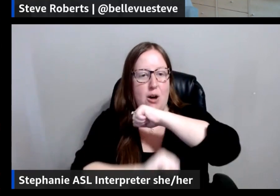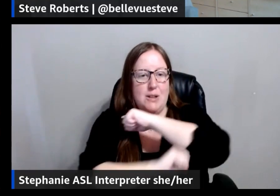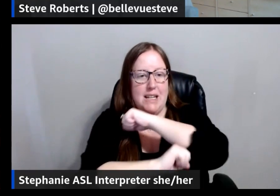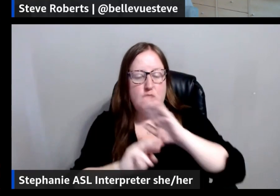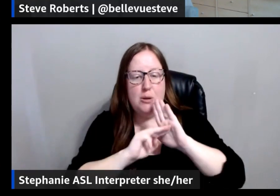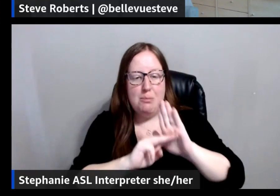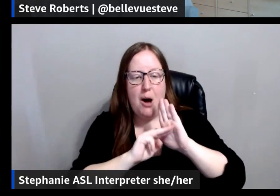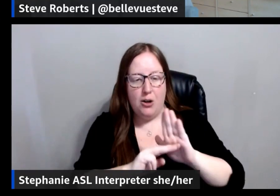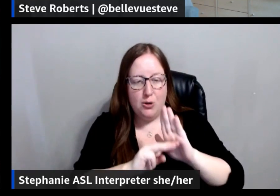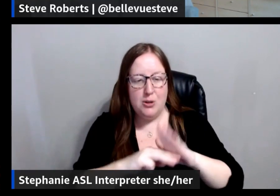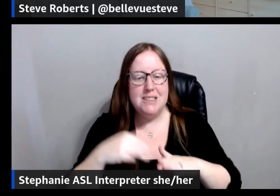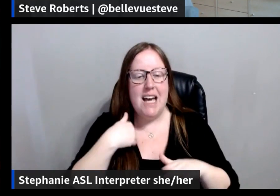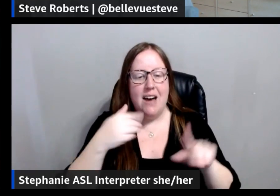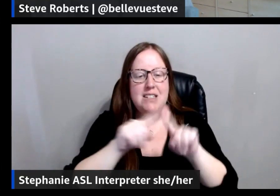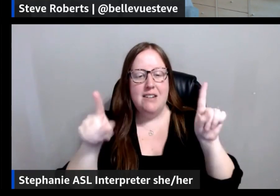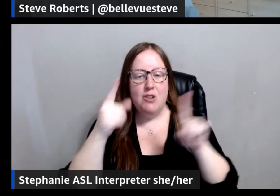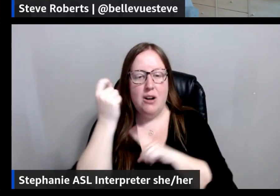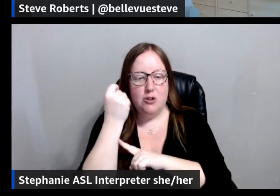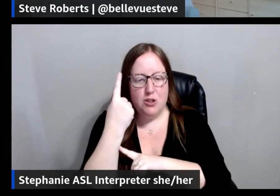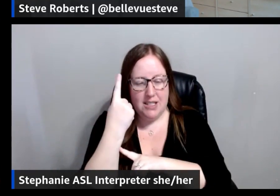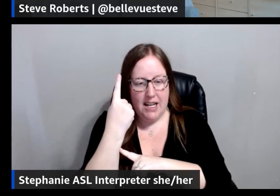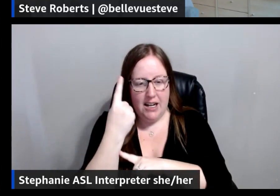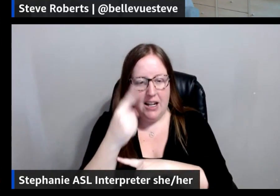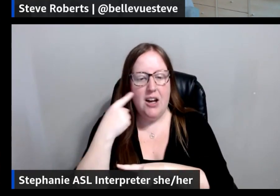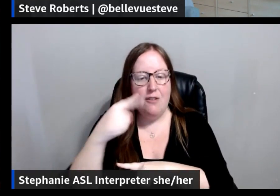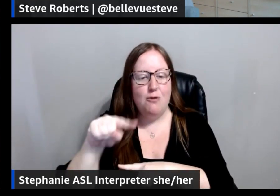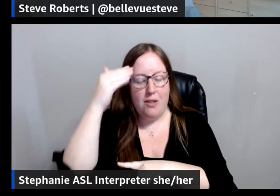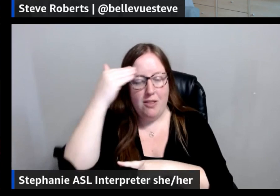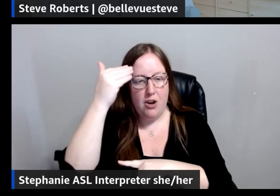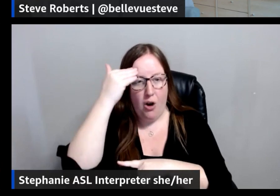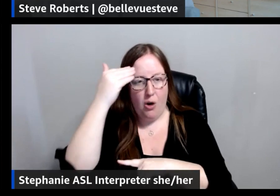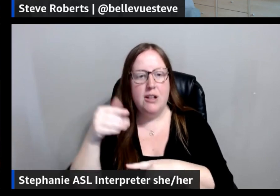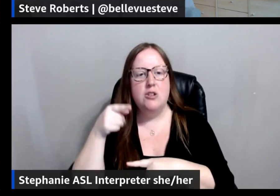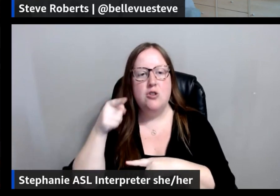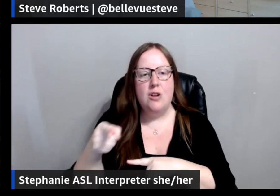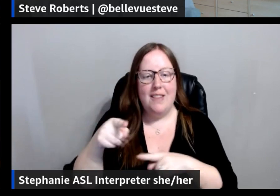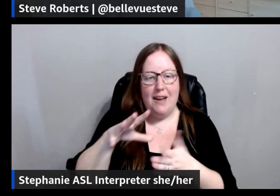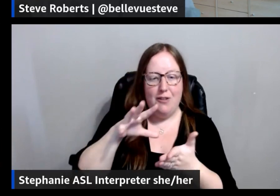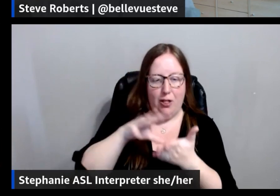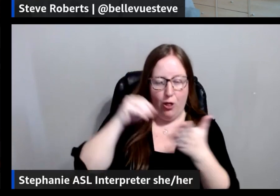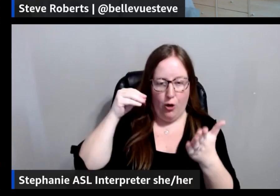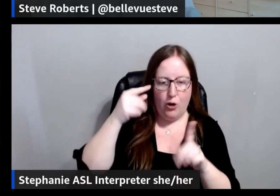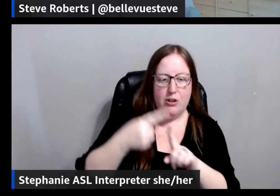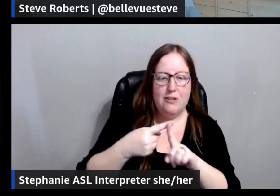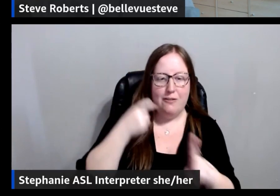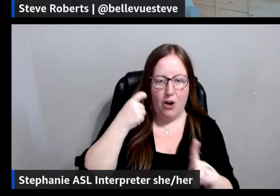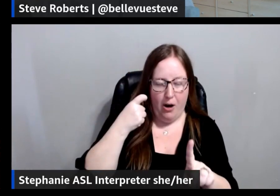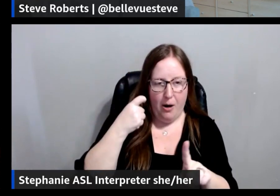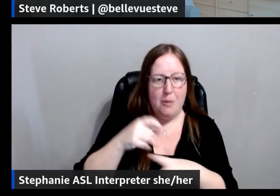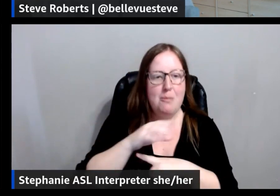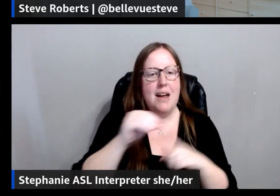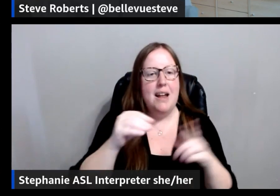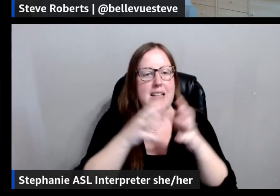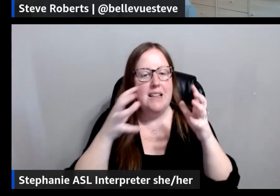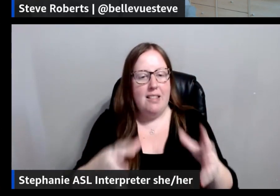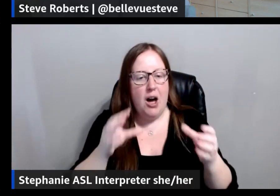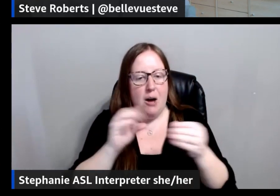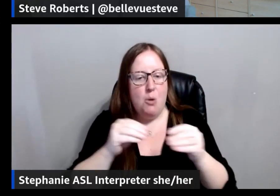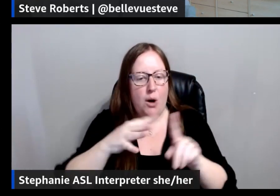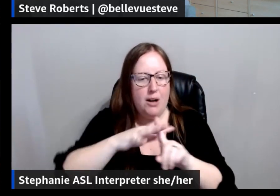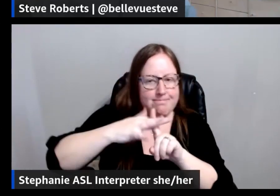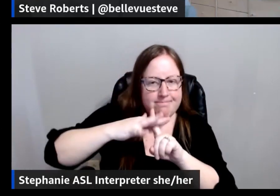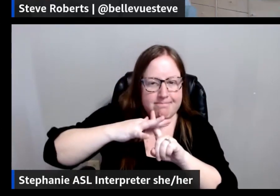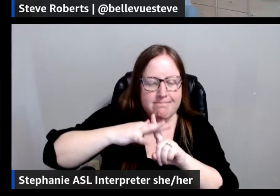have a different understanding of the knowledge that they've learned from. And it's a lot more contextual.